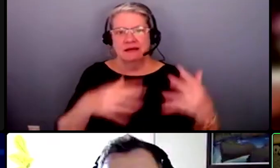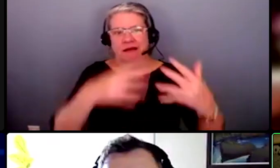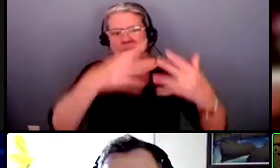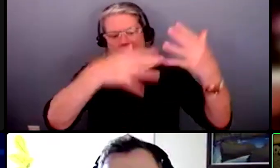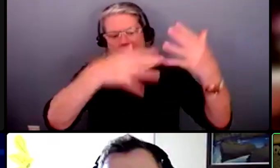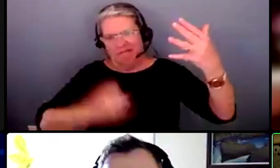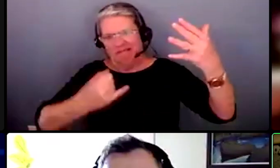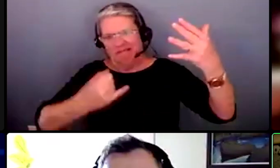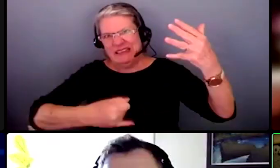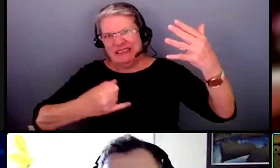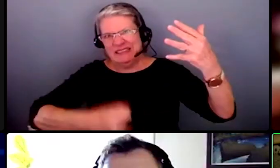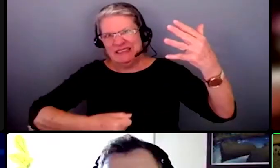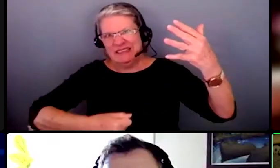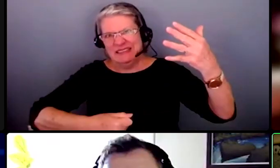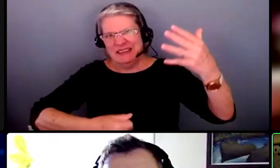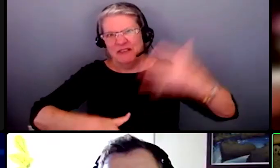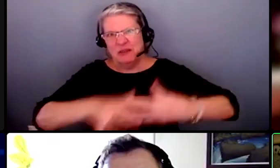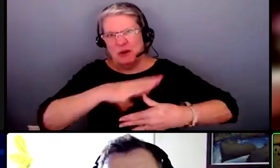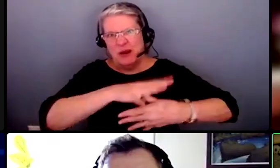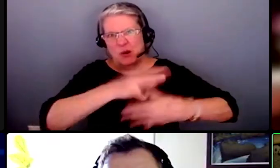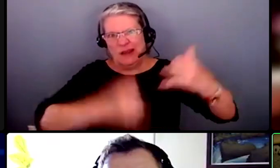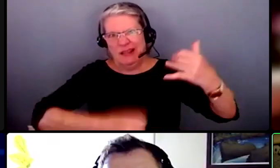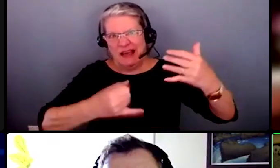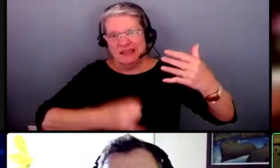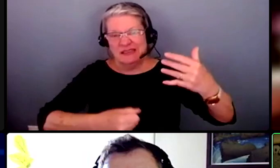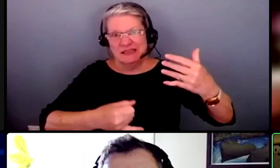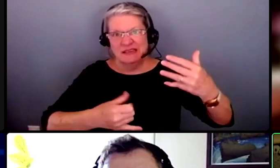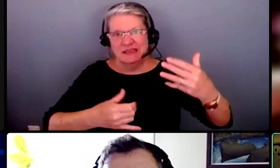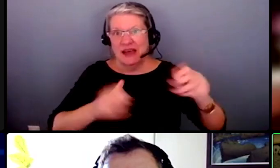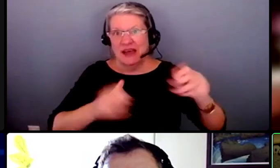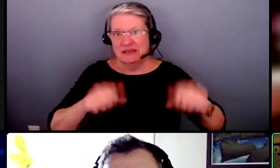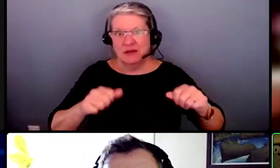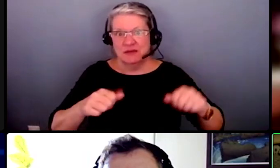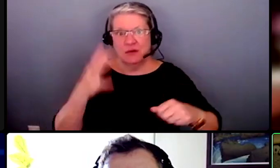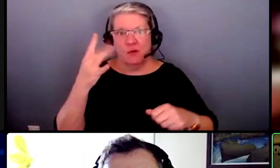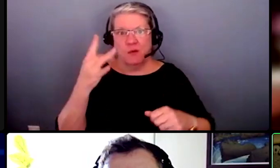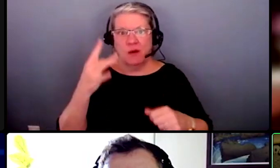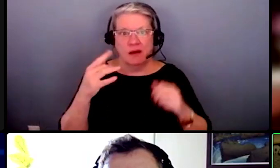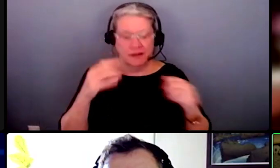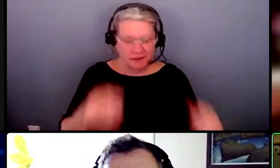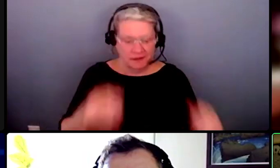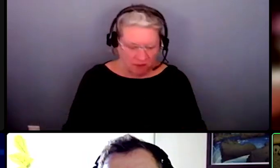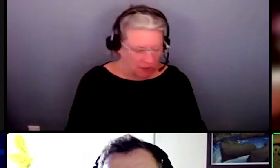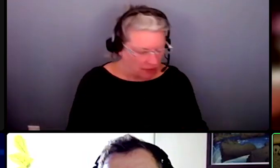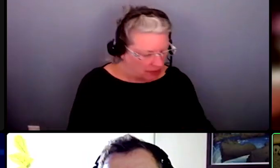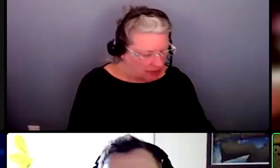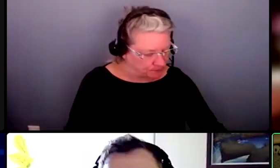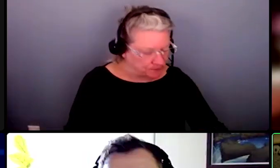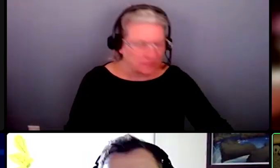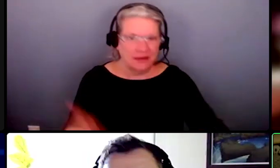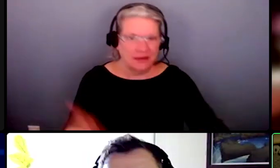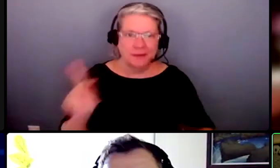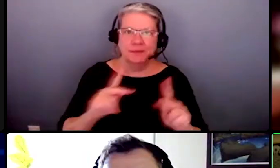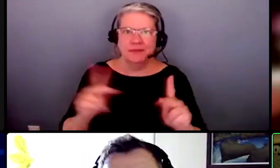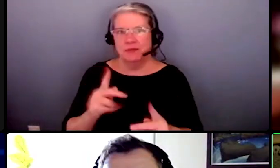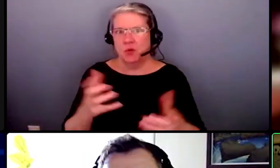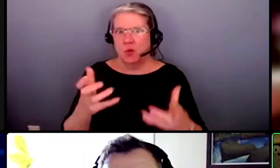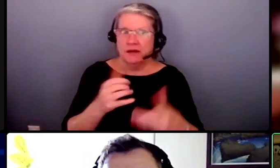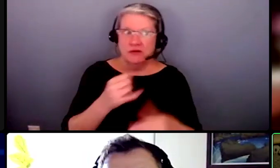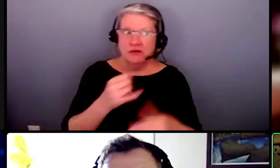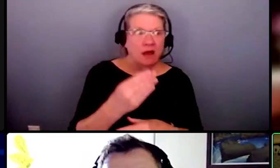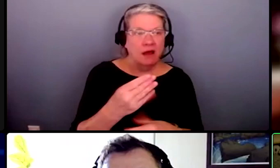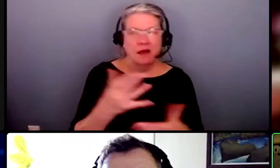priorities as can possibly be because like people stuck in institutions or wanting to get jobs all these things are